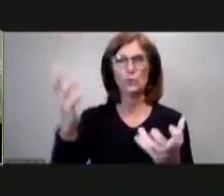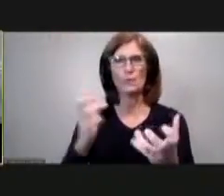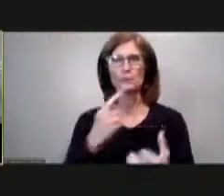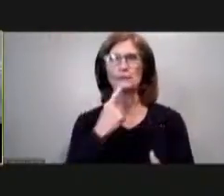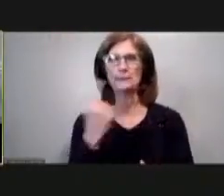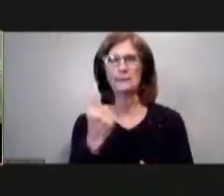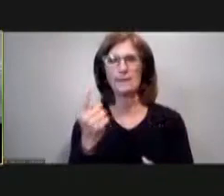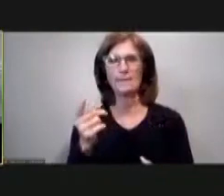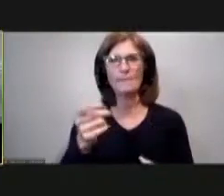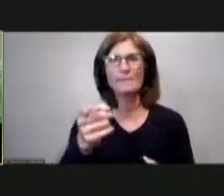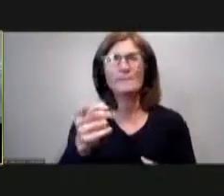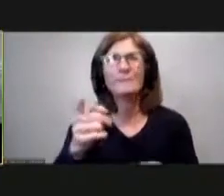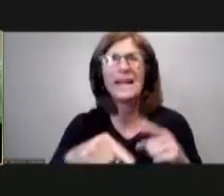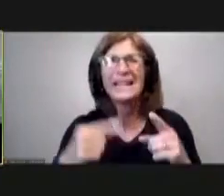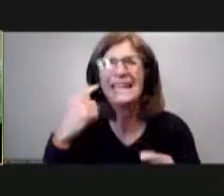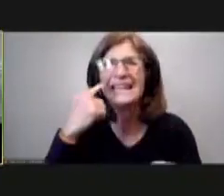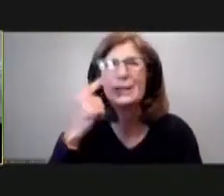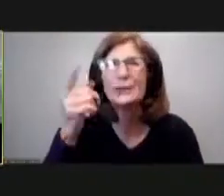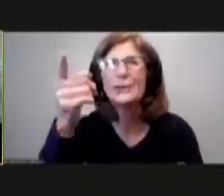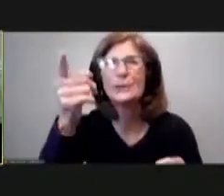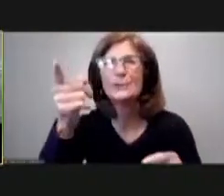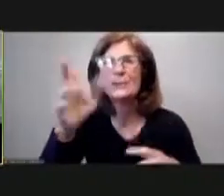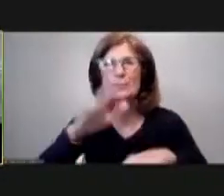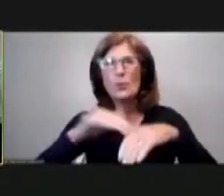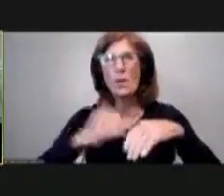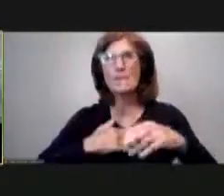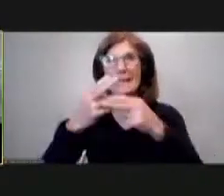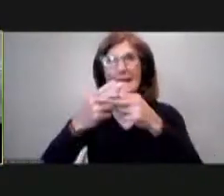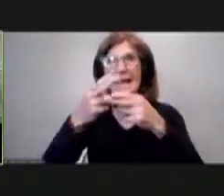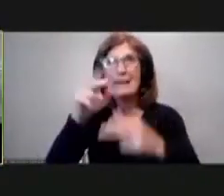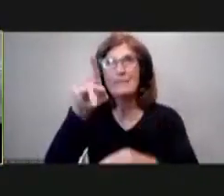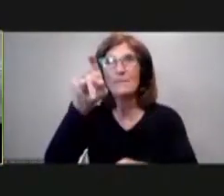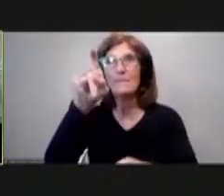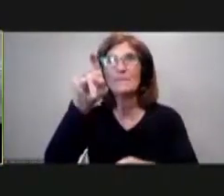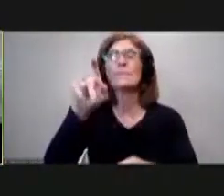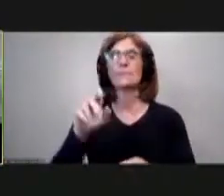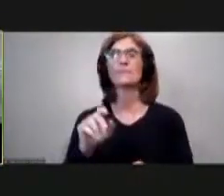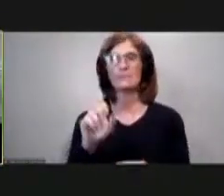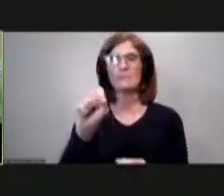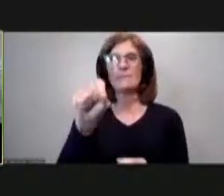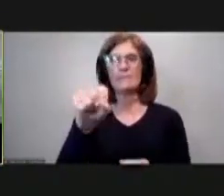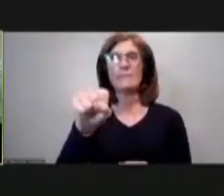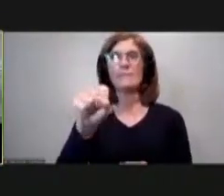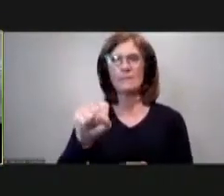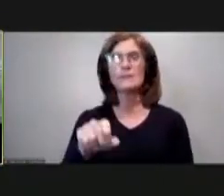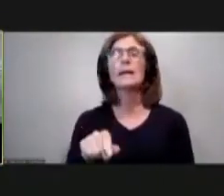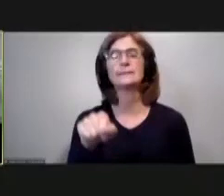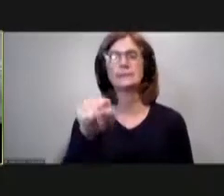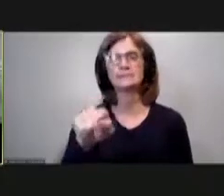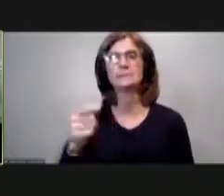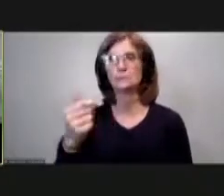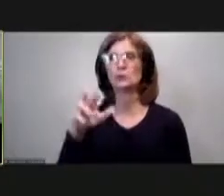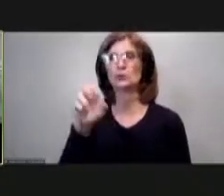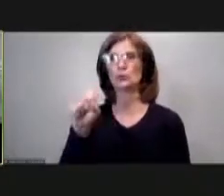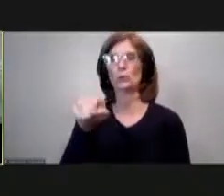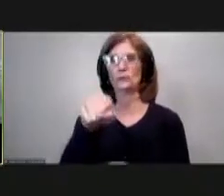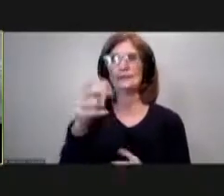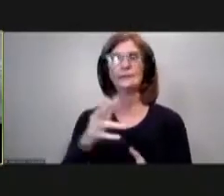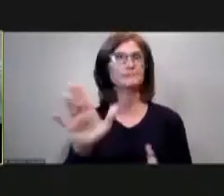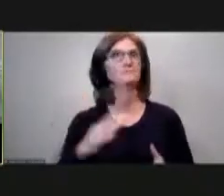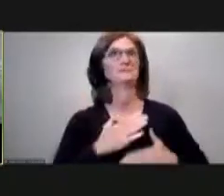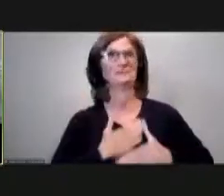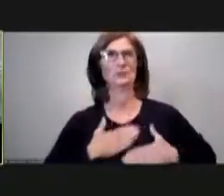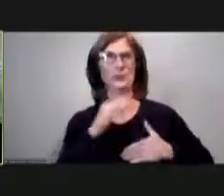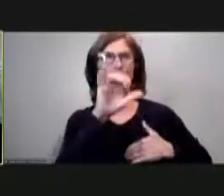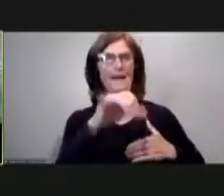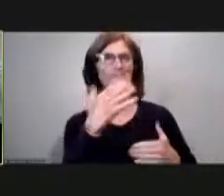let's let's talk where councilman gross you see online i don't want to thank